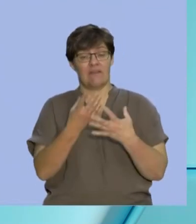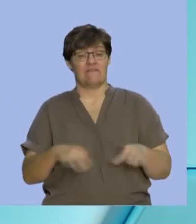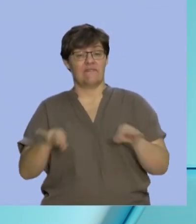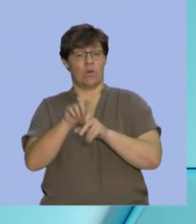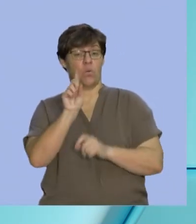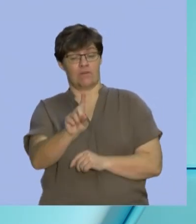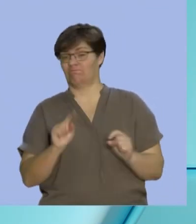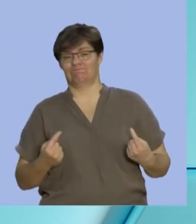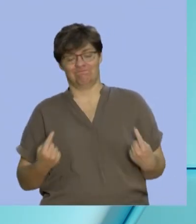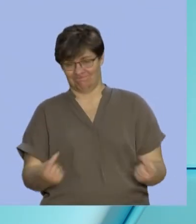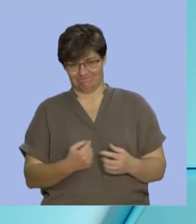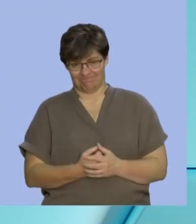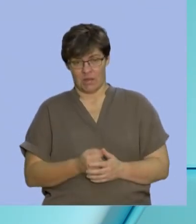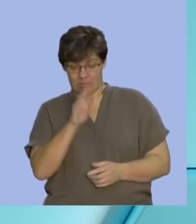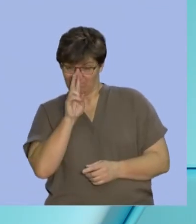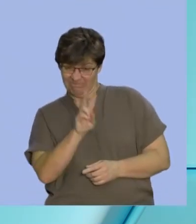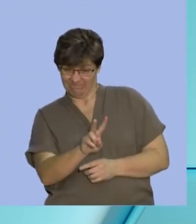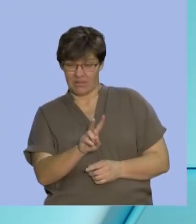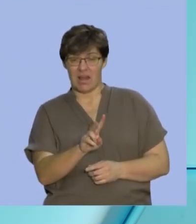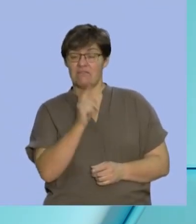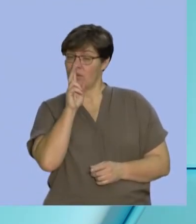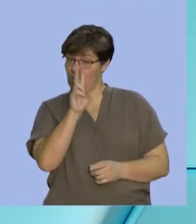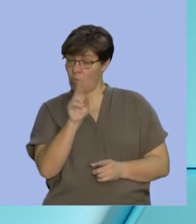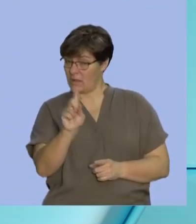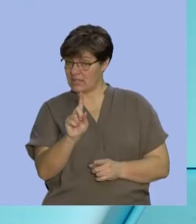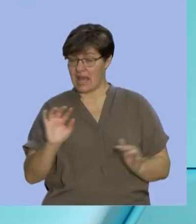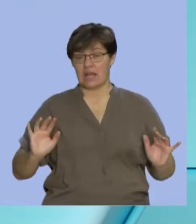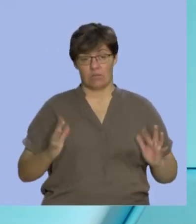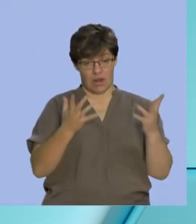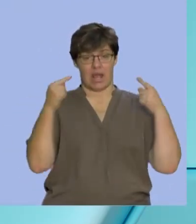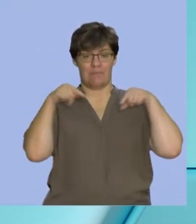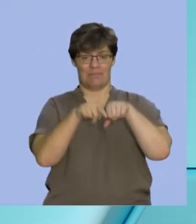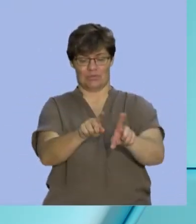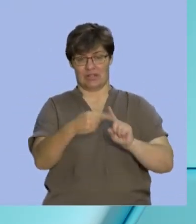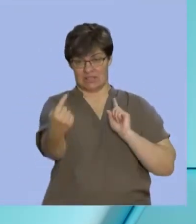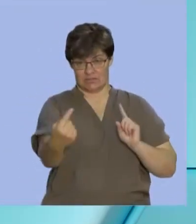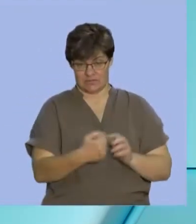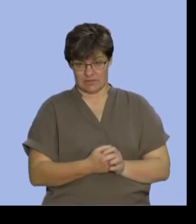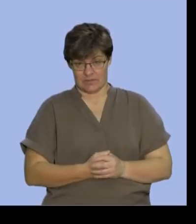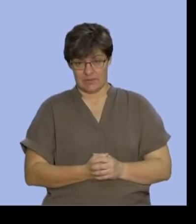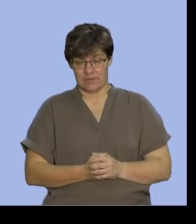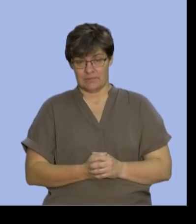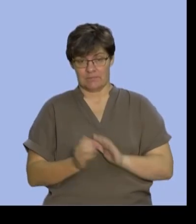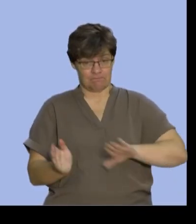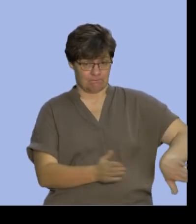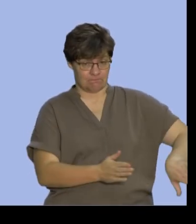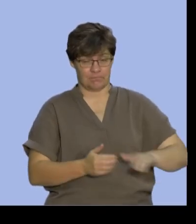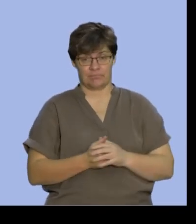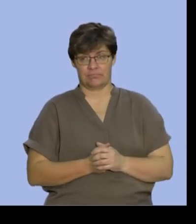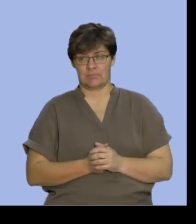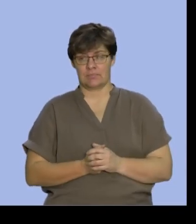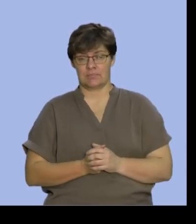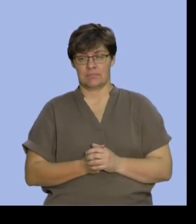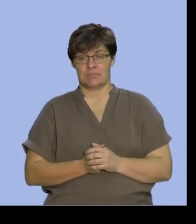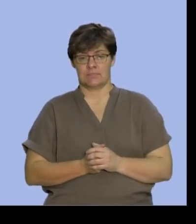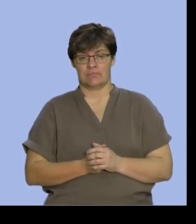one that's what we're looking at when we look at complementary and mutually exclusive right let's move on to our next